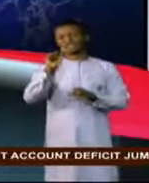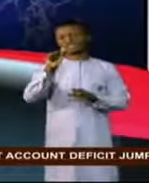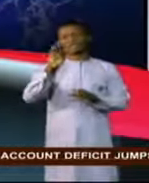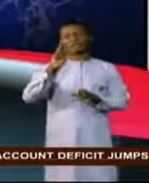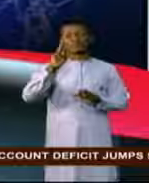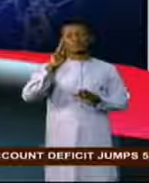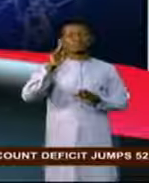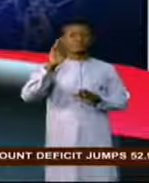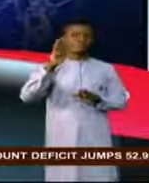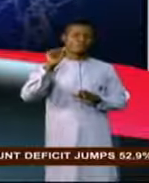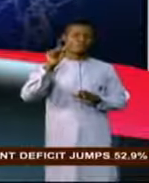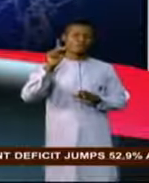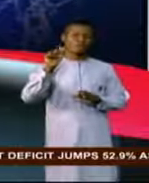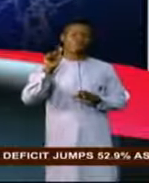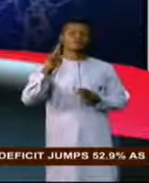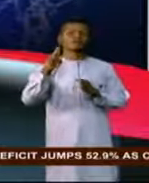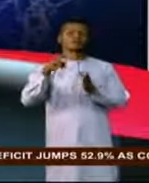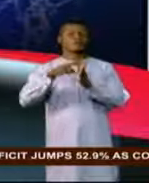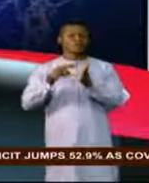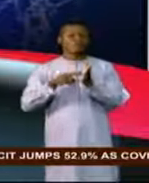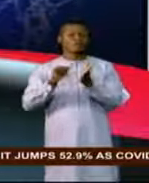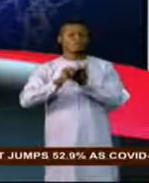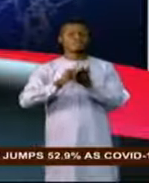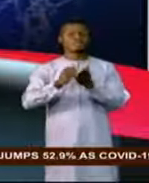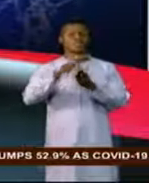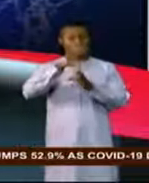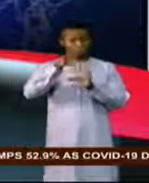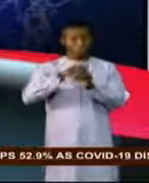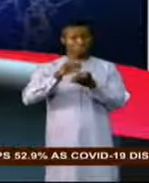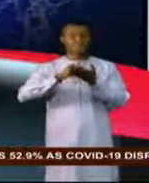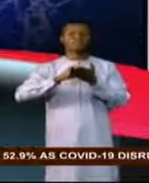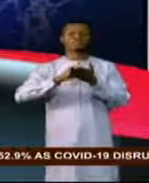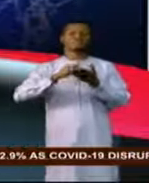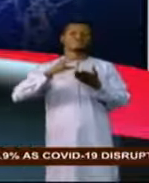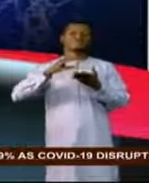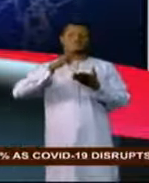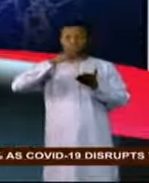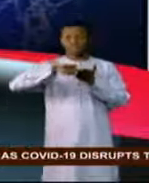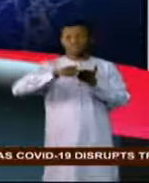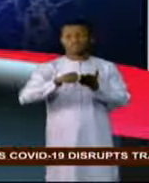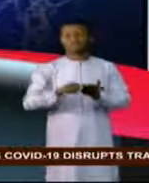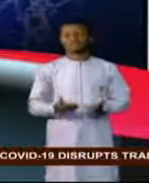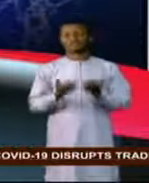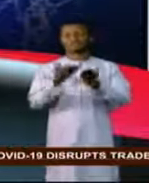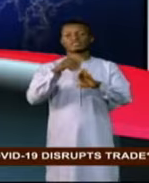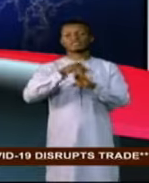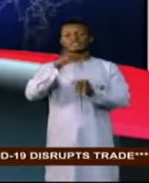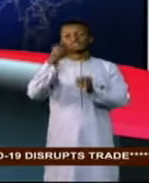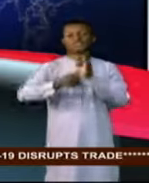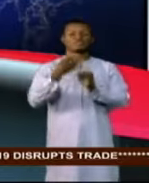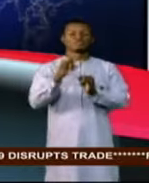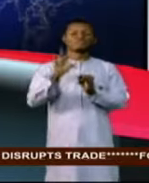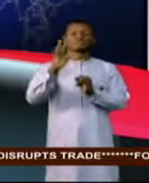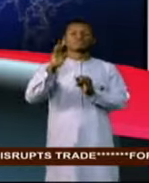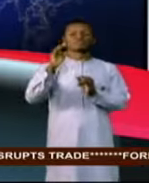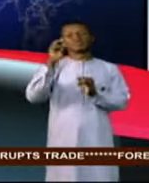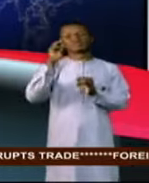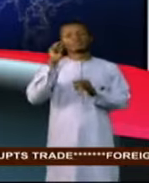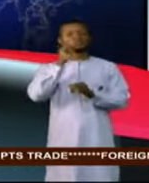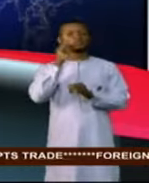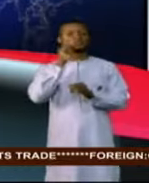Akwanga reports that this was part of the communique issued at the end of the 17th Nigeria Governors Forum